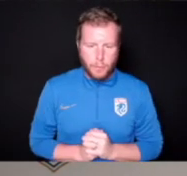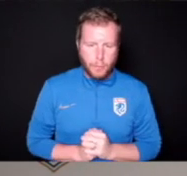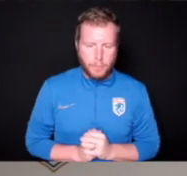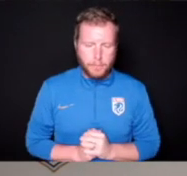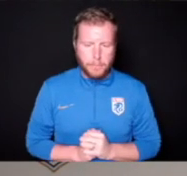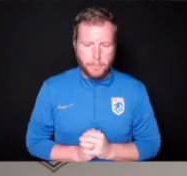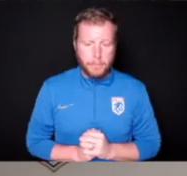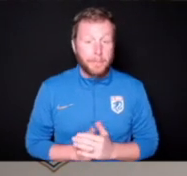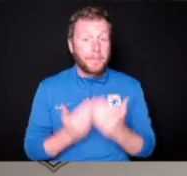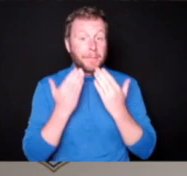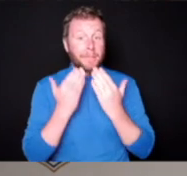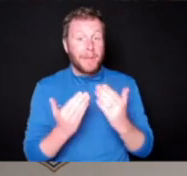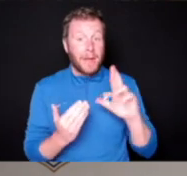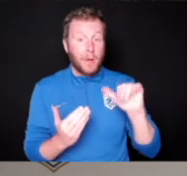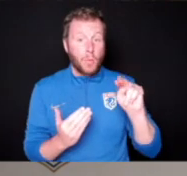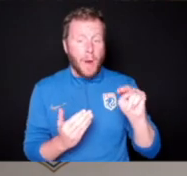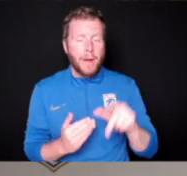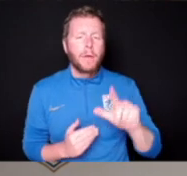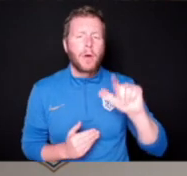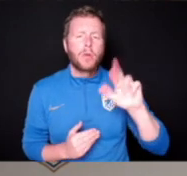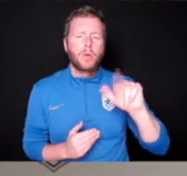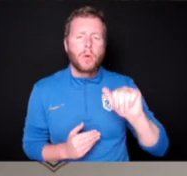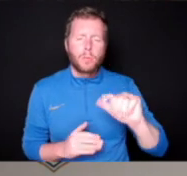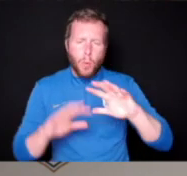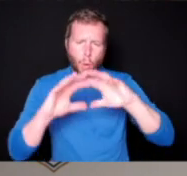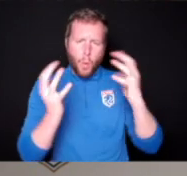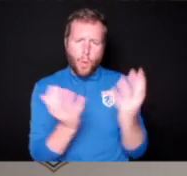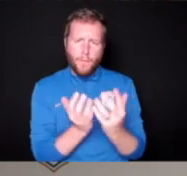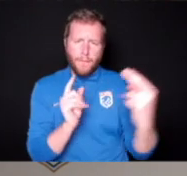Ryan. Laura, just your normal thoughts on the match today.